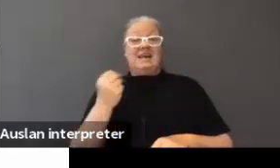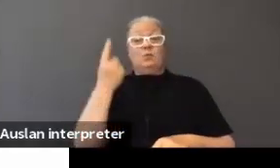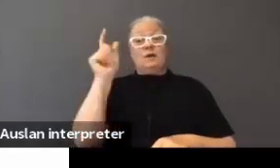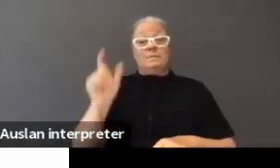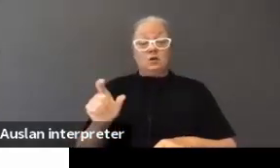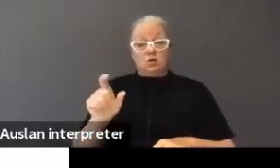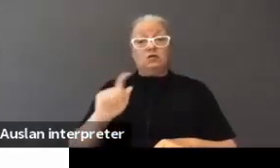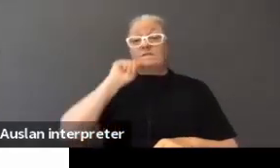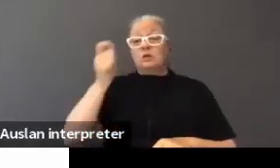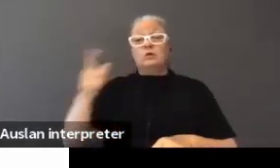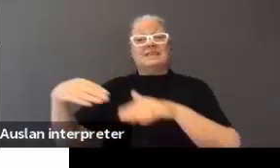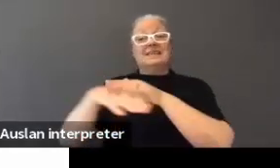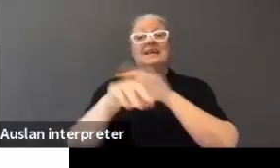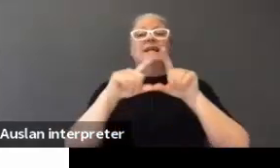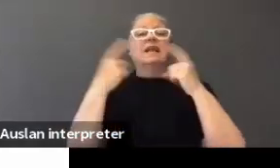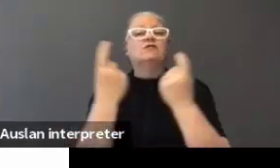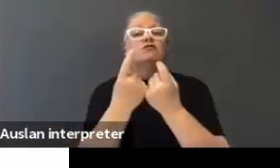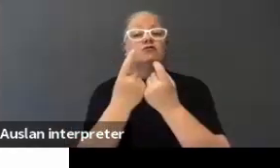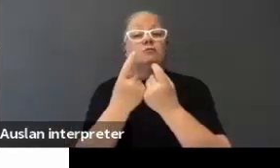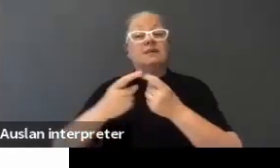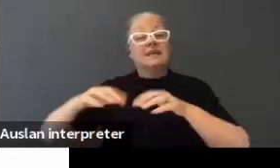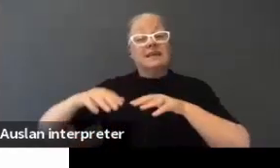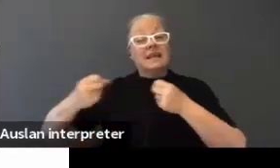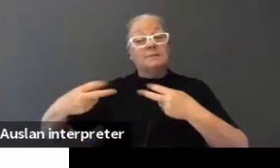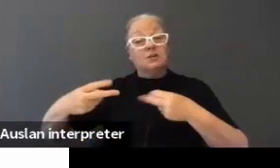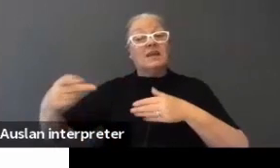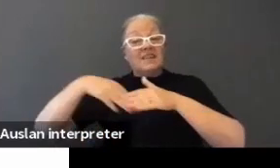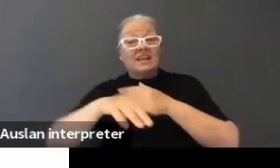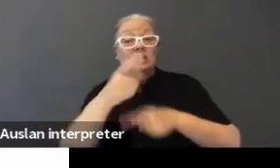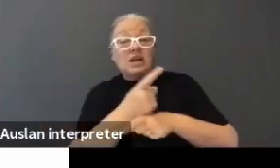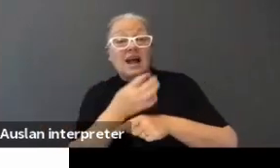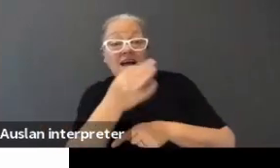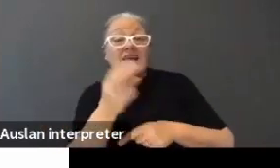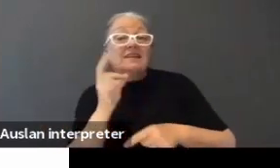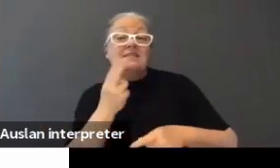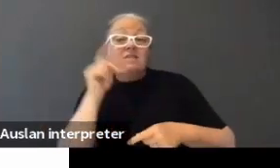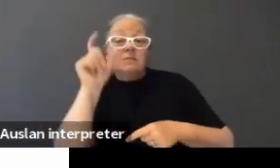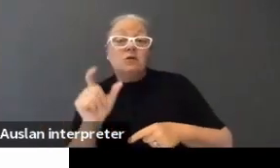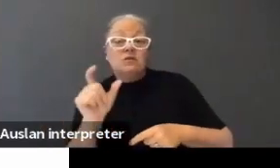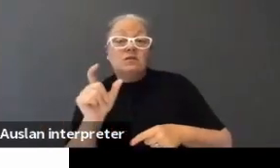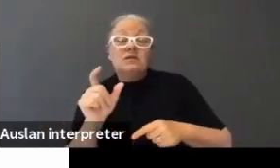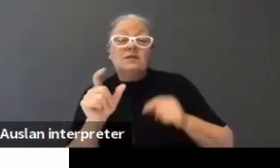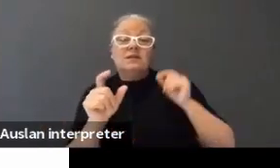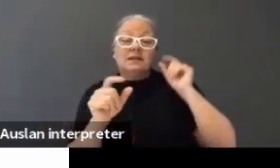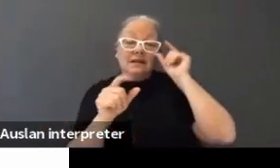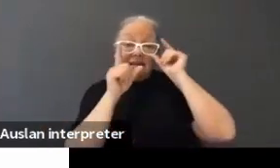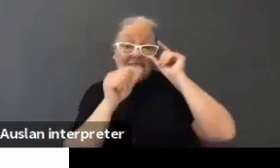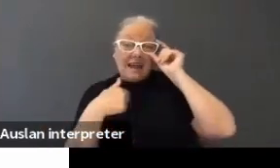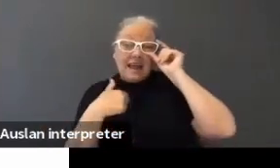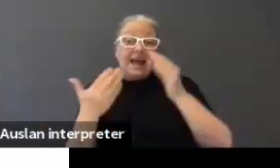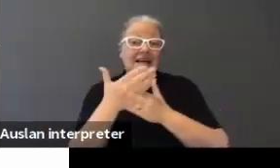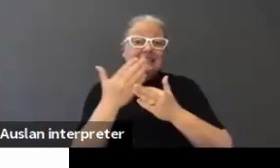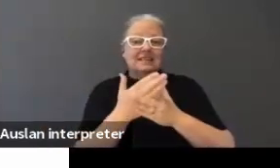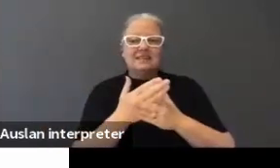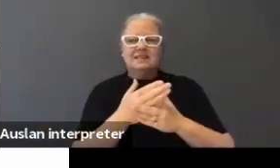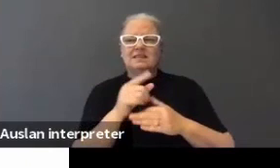access into a classroom because they immediately went into the chat and asked the deaf person to access OneCap